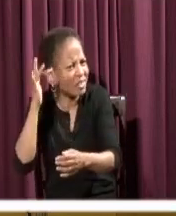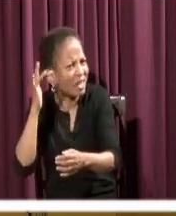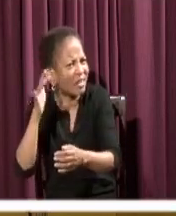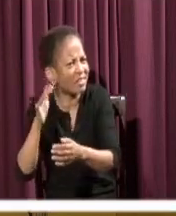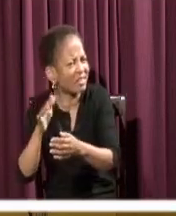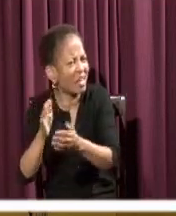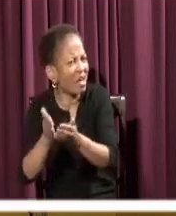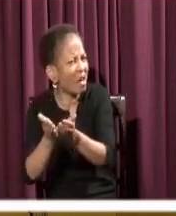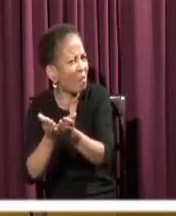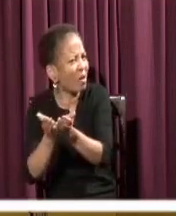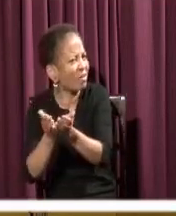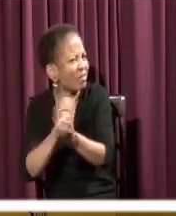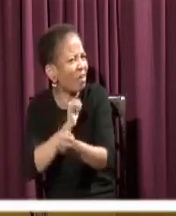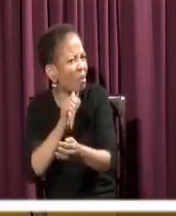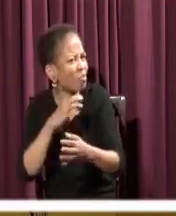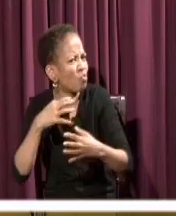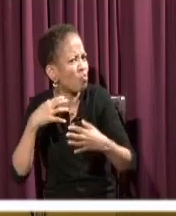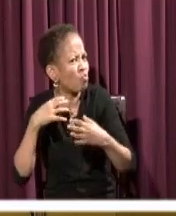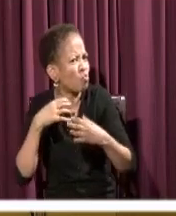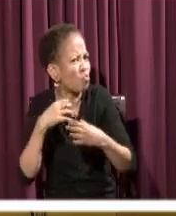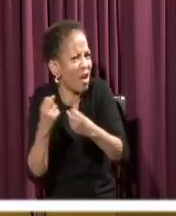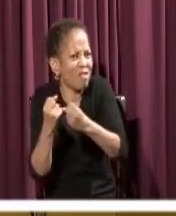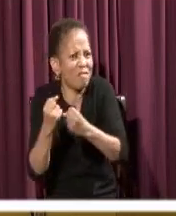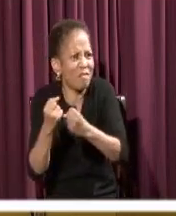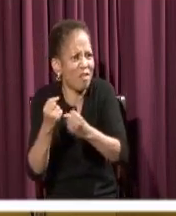That's why they stayed glued to their boat.